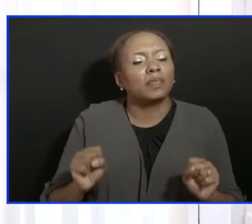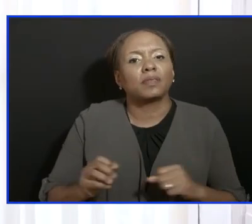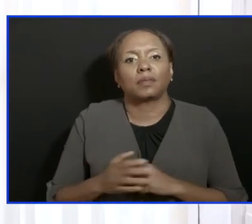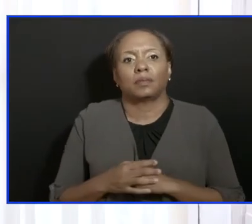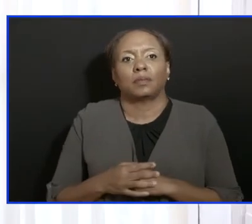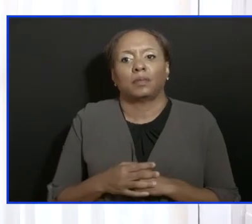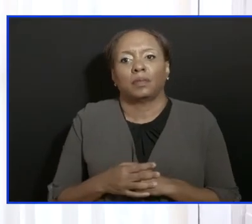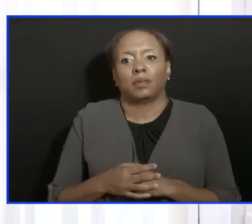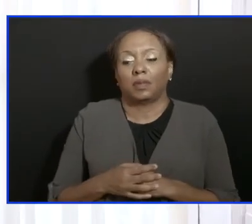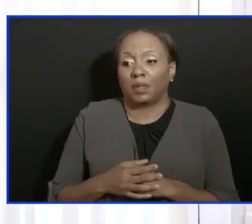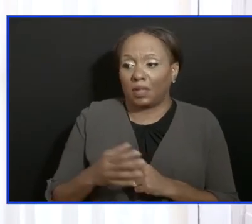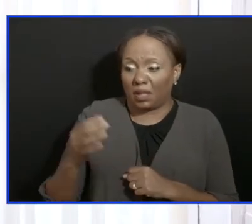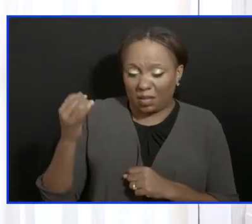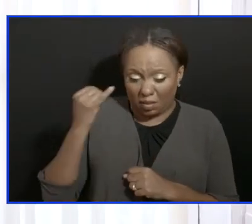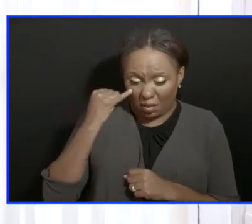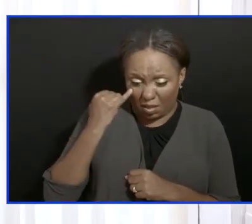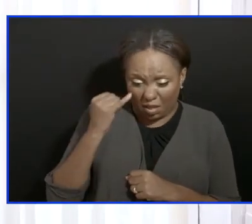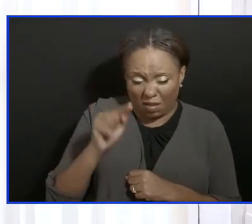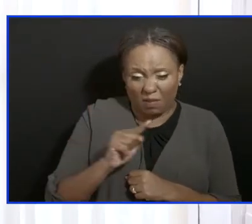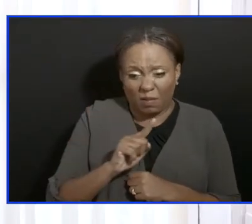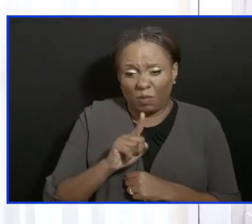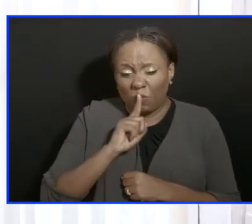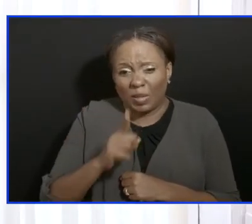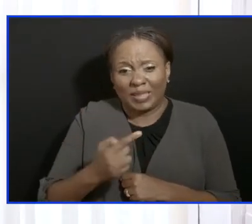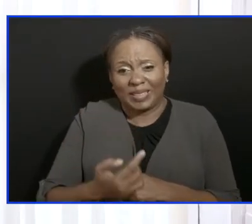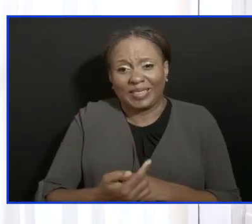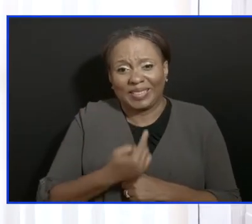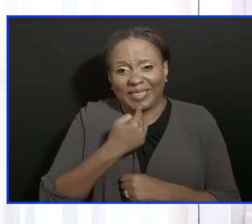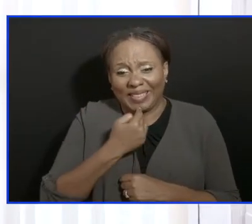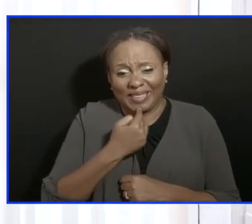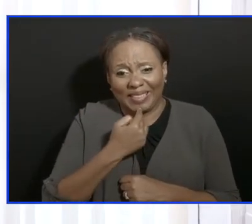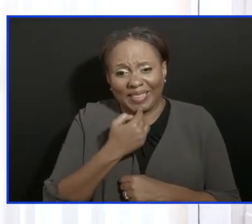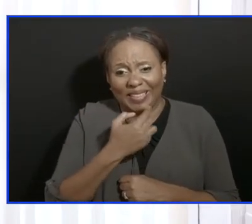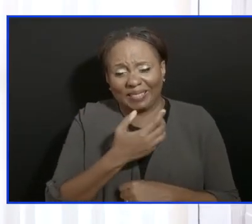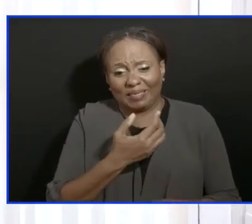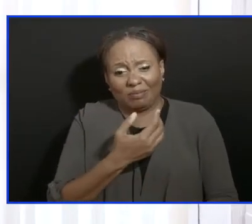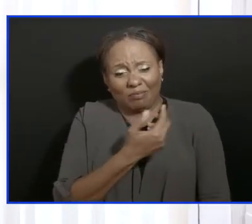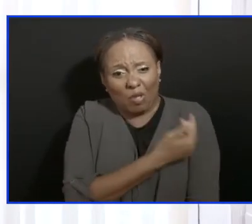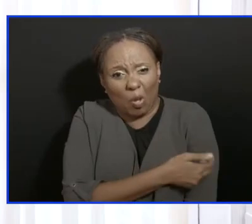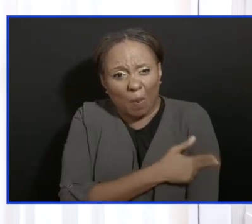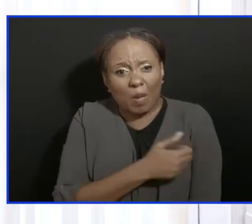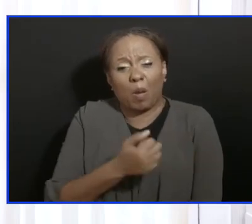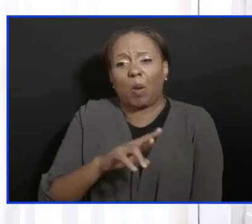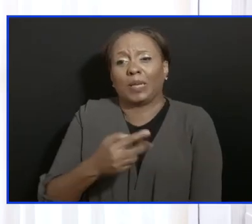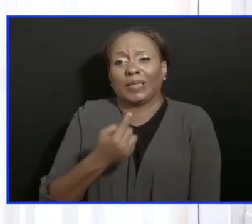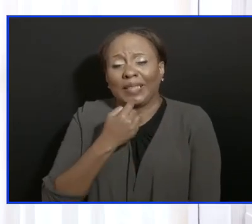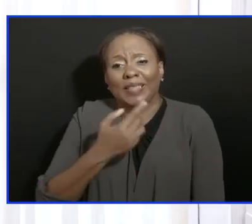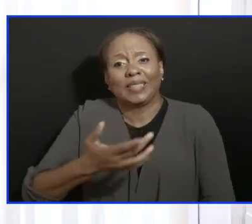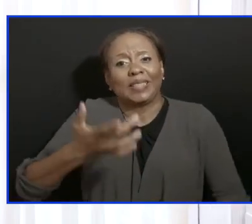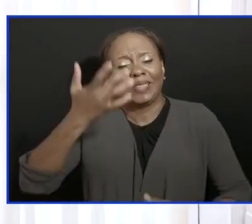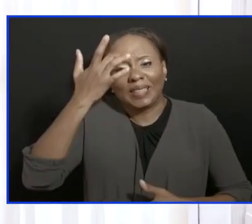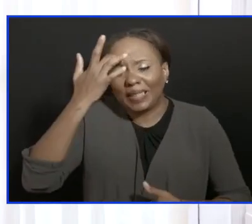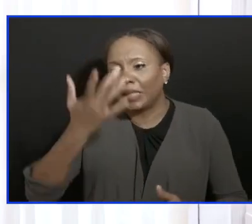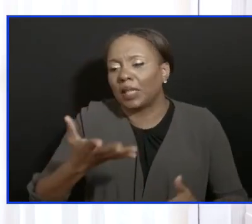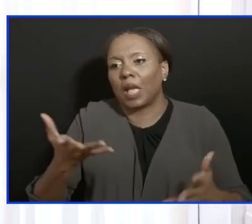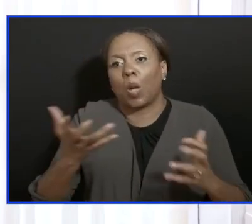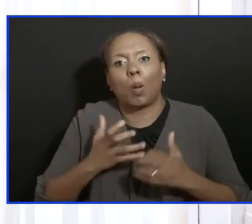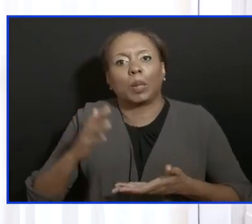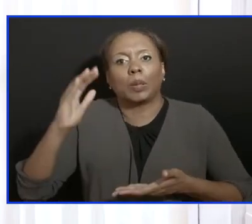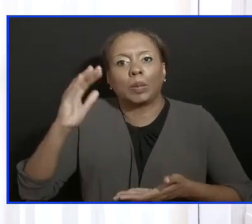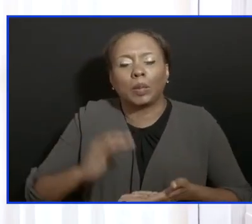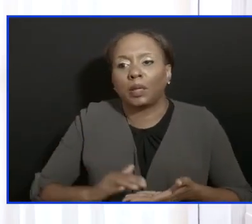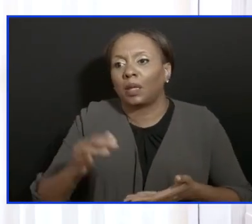your dying and your being seriously hospitalized by being vaccinated, but equally of your ability to spread it. Because if the